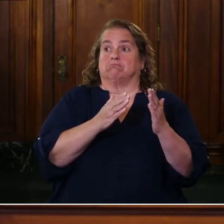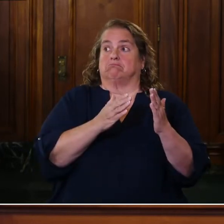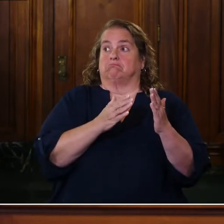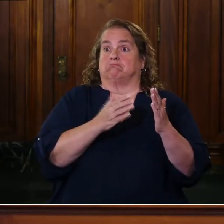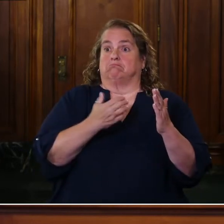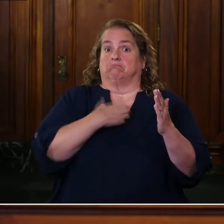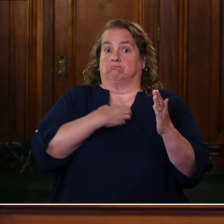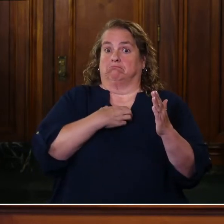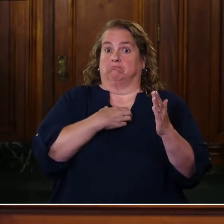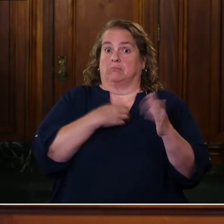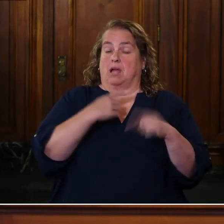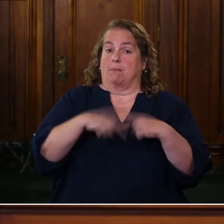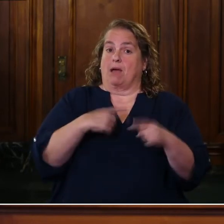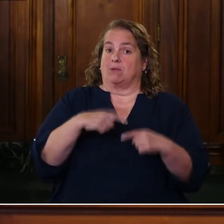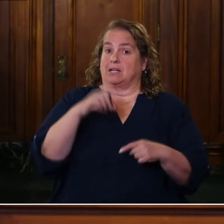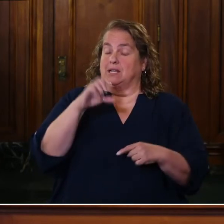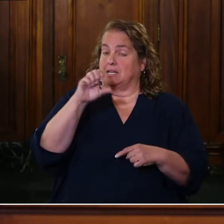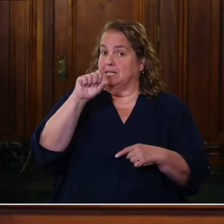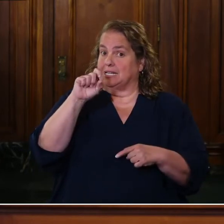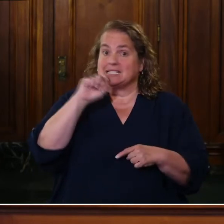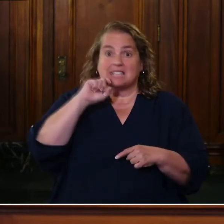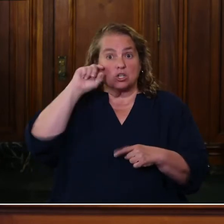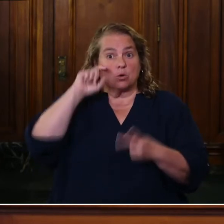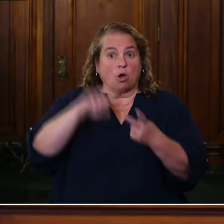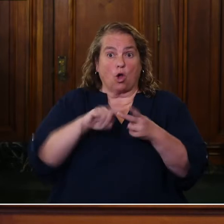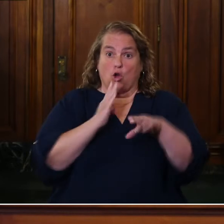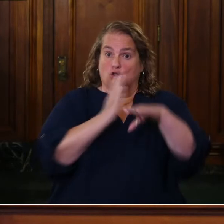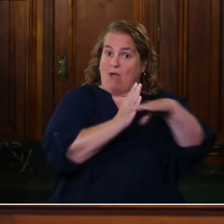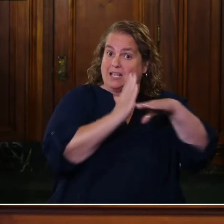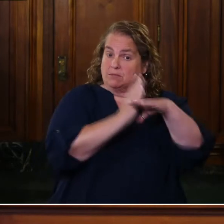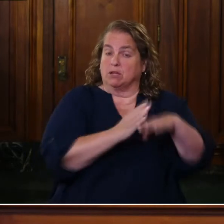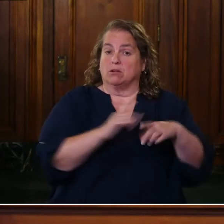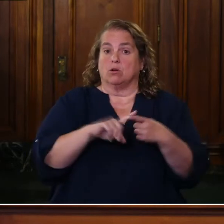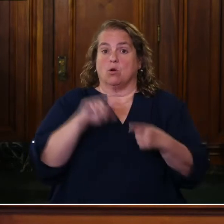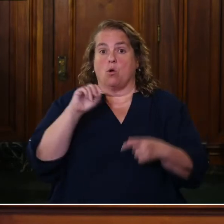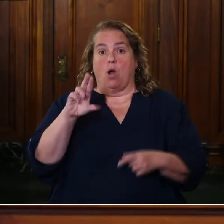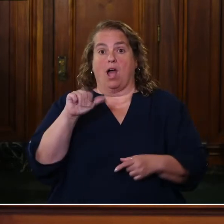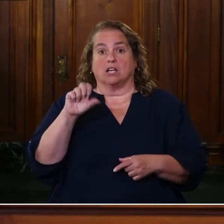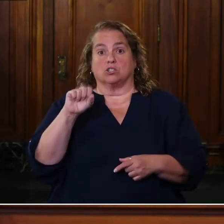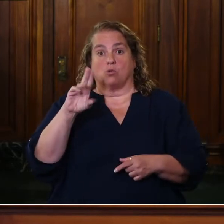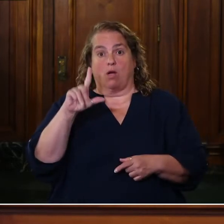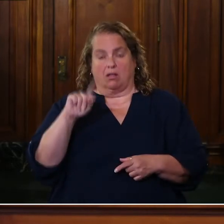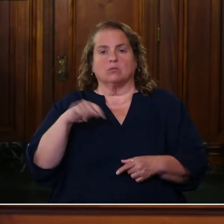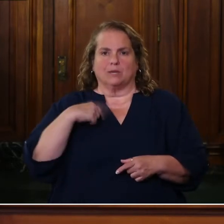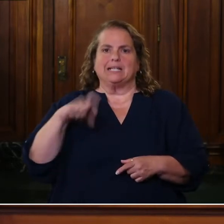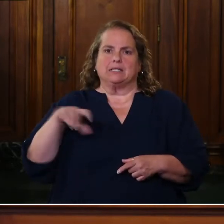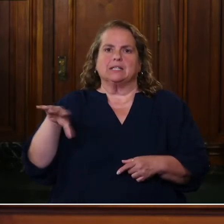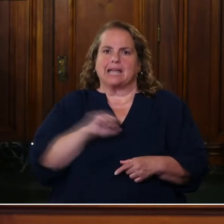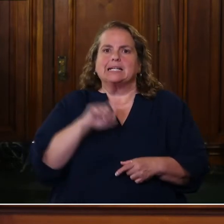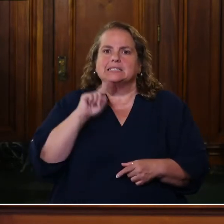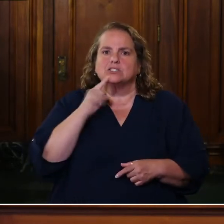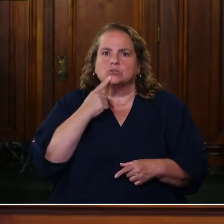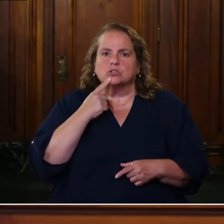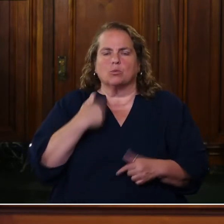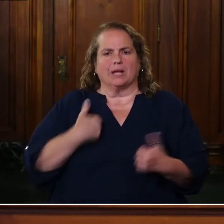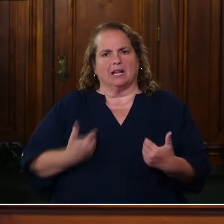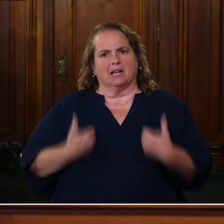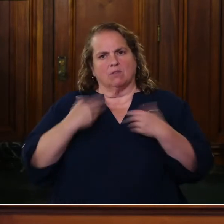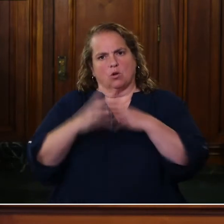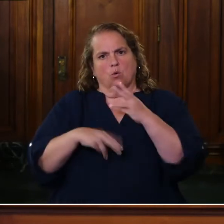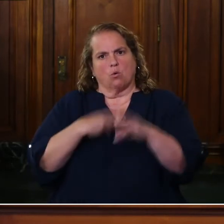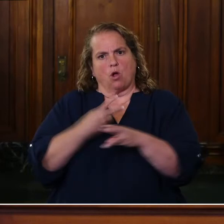or sexual assault. It's, it's important to take it seriously. We live in a world with a rape culture,